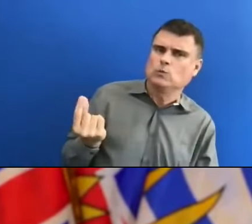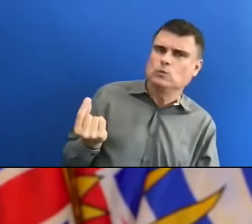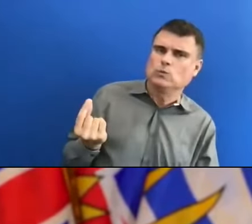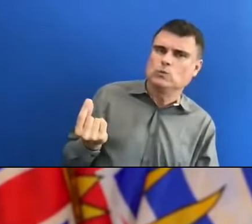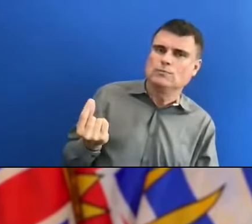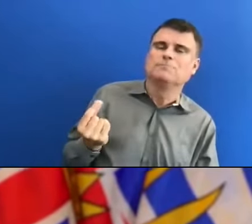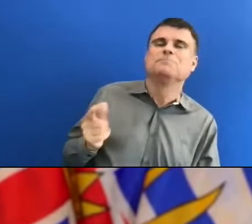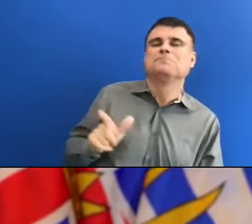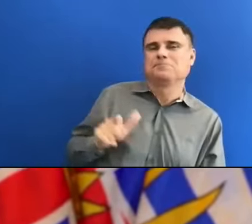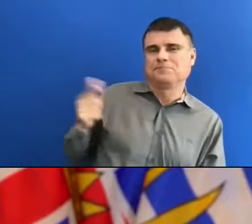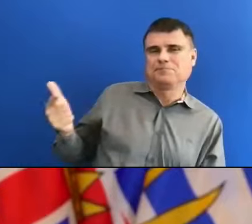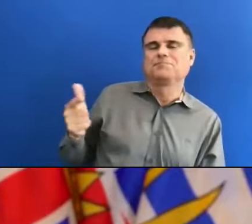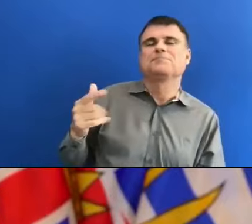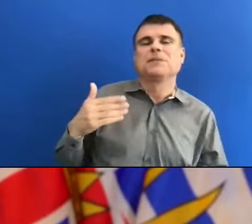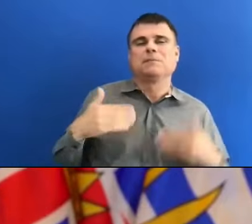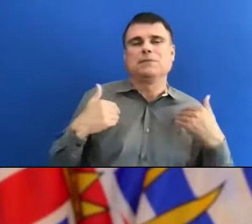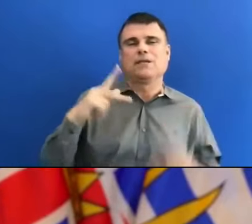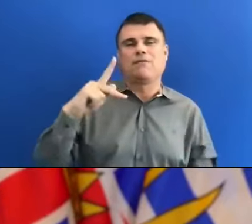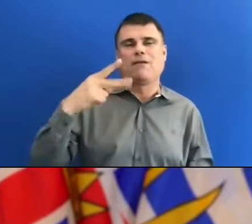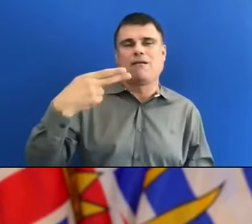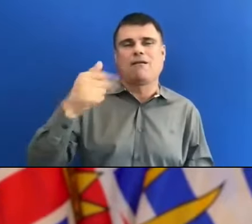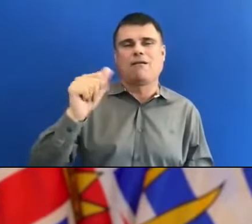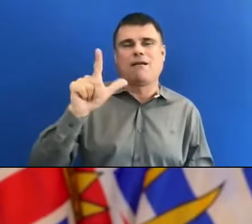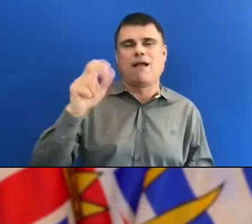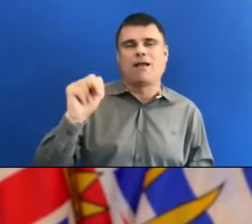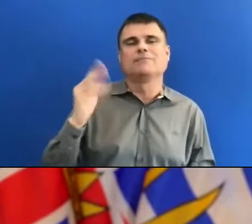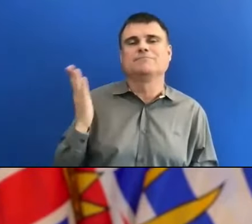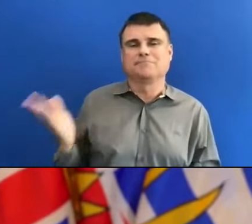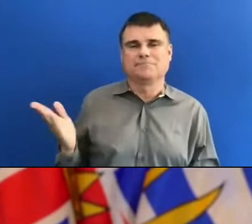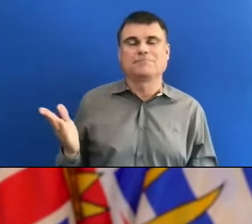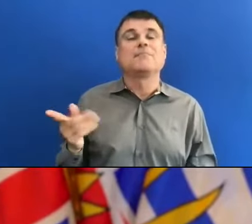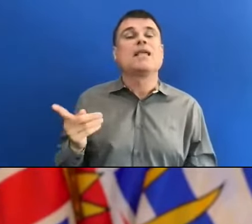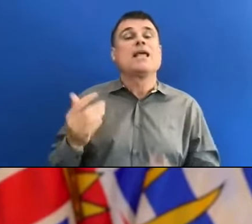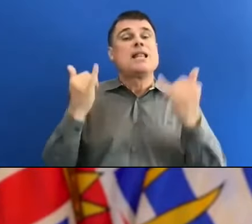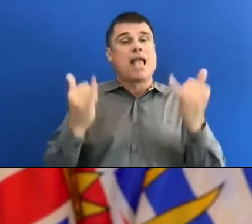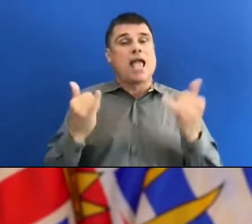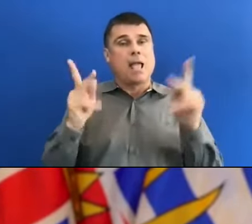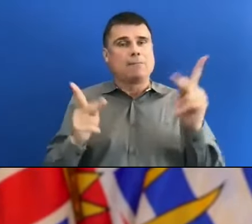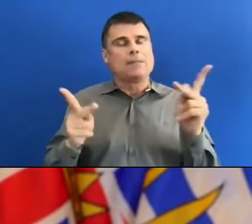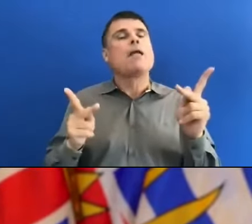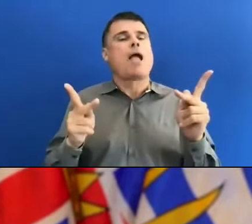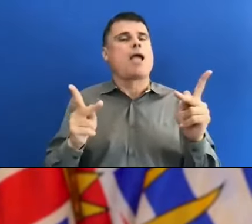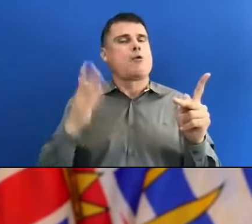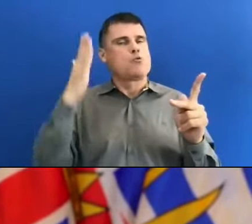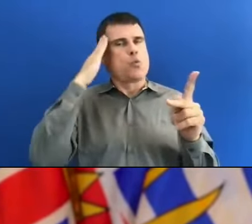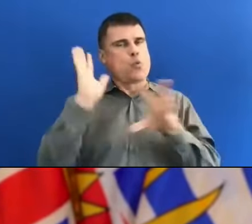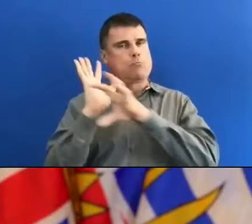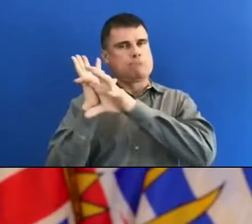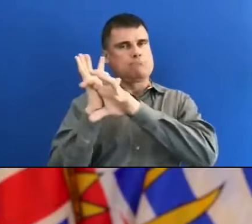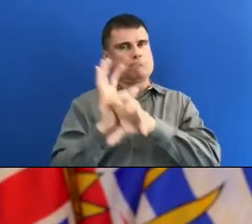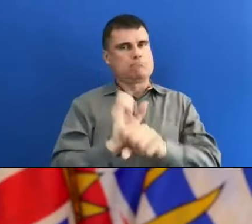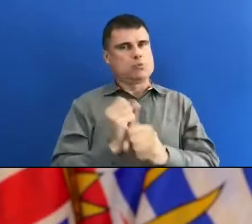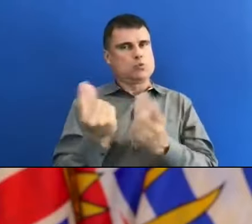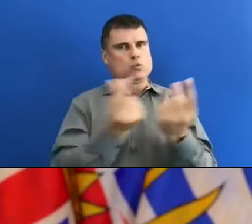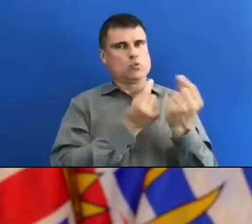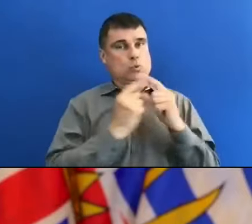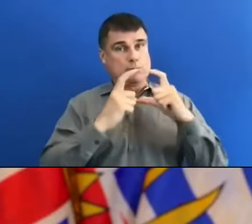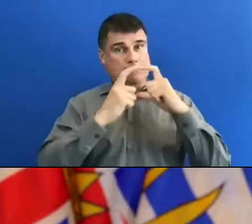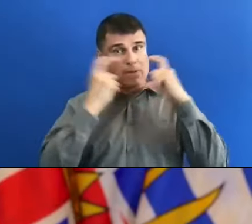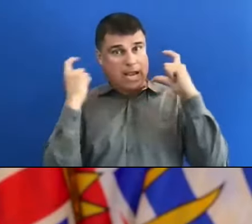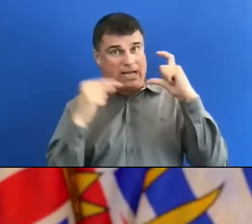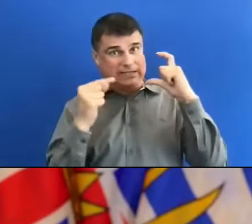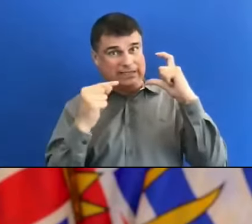you know I think we've come a long way since then too. People have recognized the importance of the things that we do to protect ourselves and others